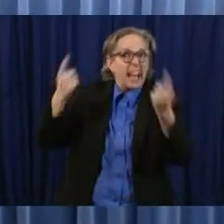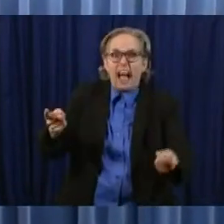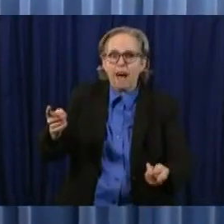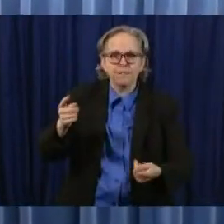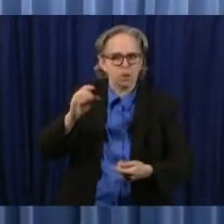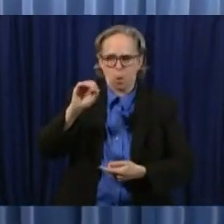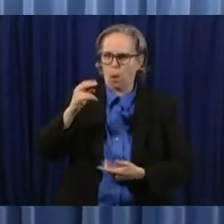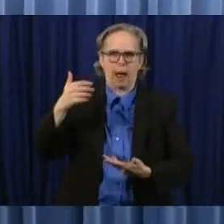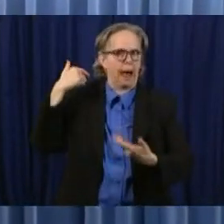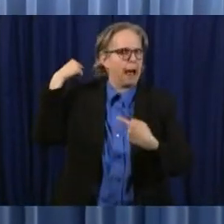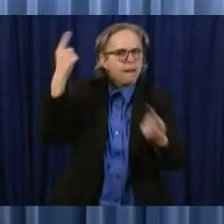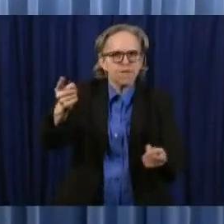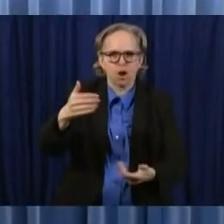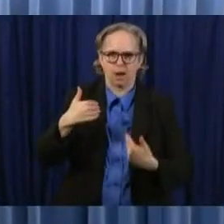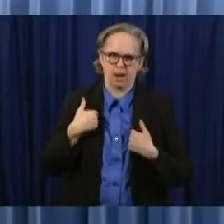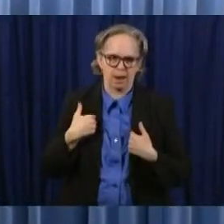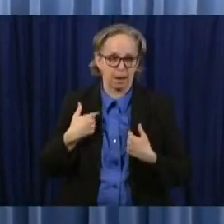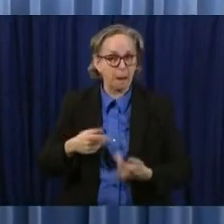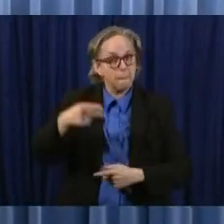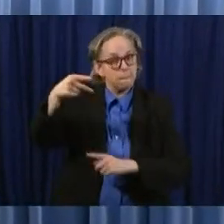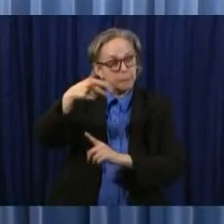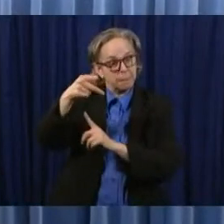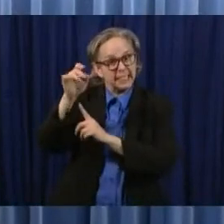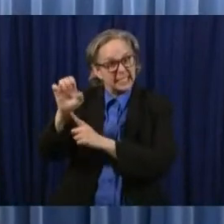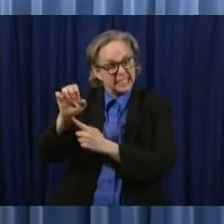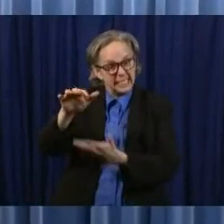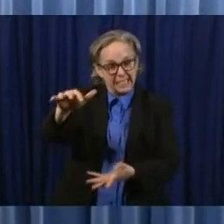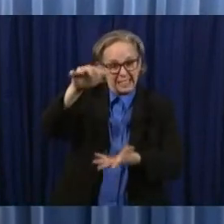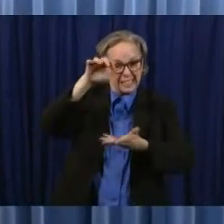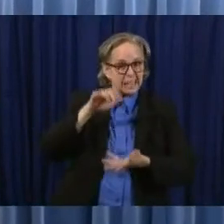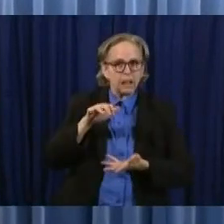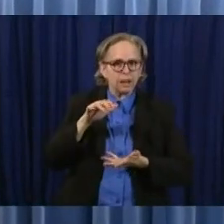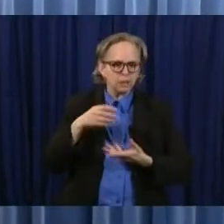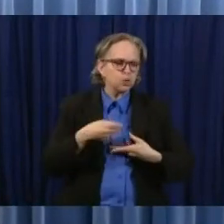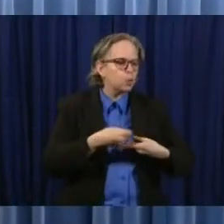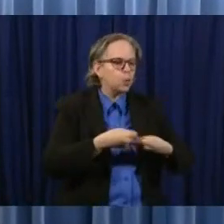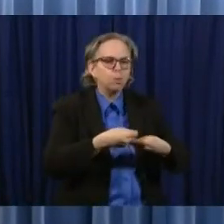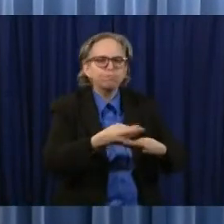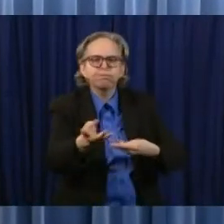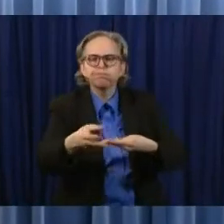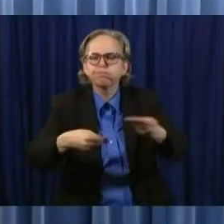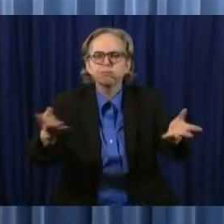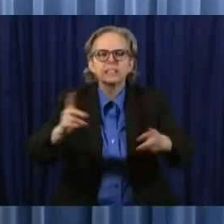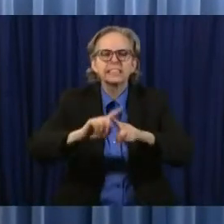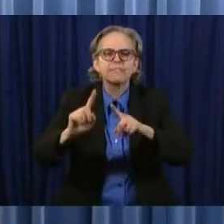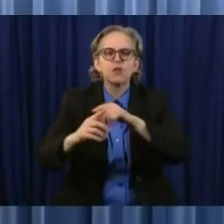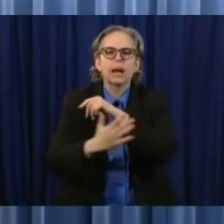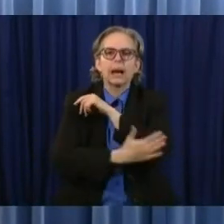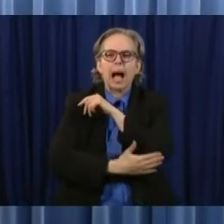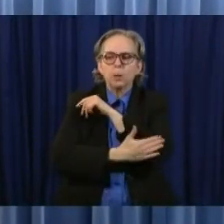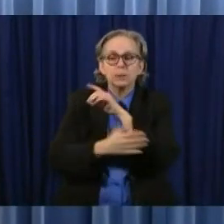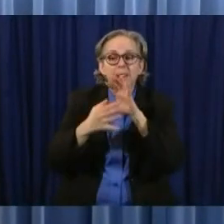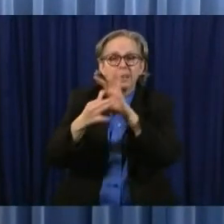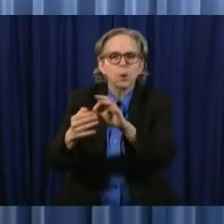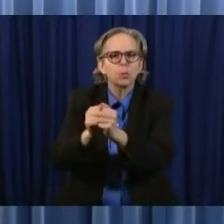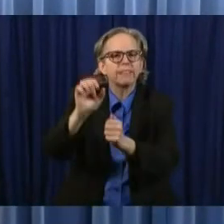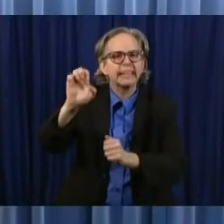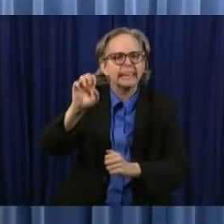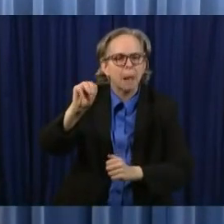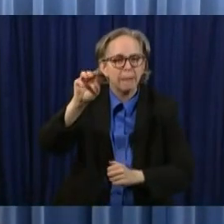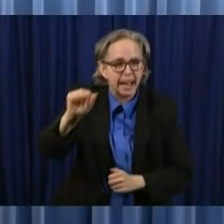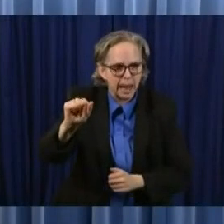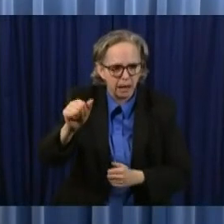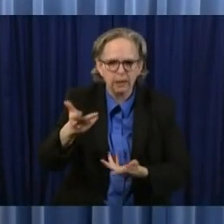is being distributed locally by county EMAs and they're in turn taking it out to nursing homes